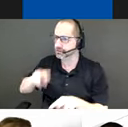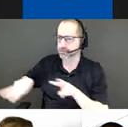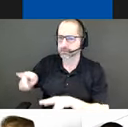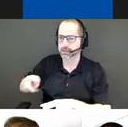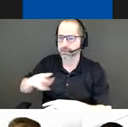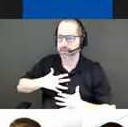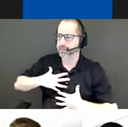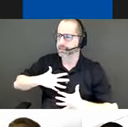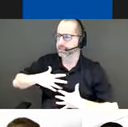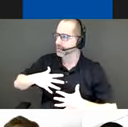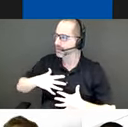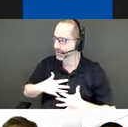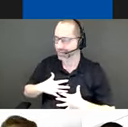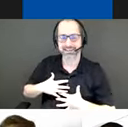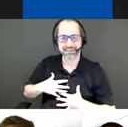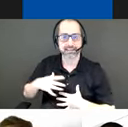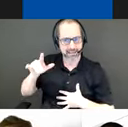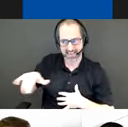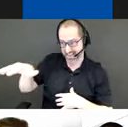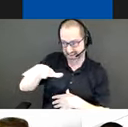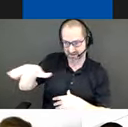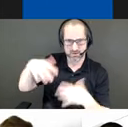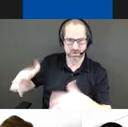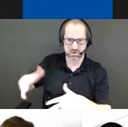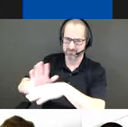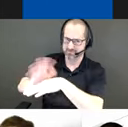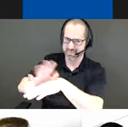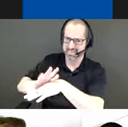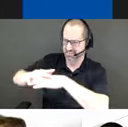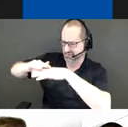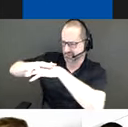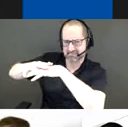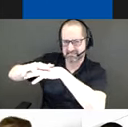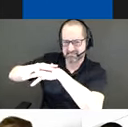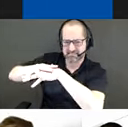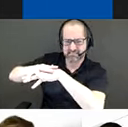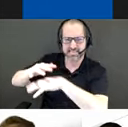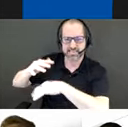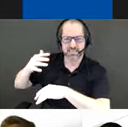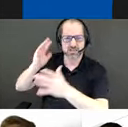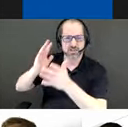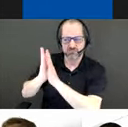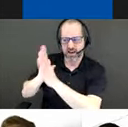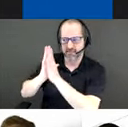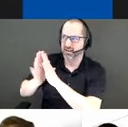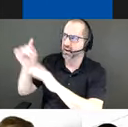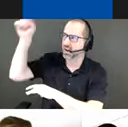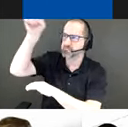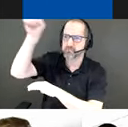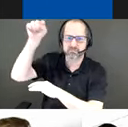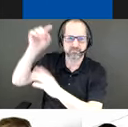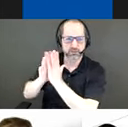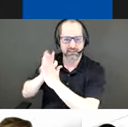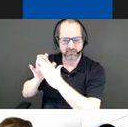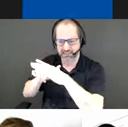Today, at this densely layered space with cars above and all around, we've chosen to creatively reuse one of the elements